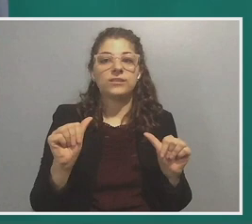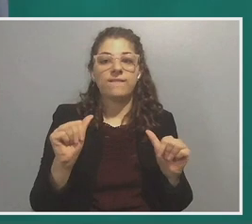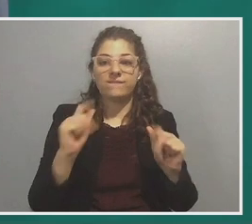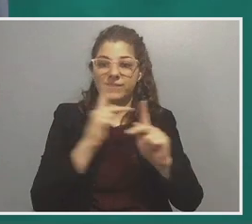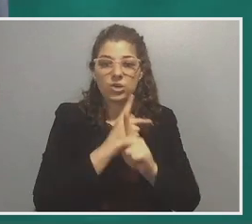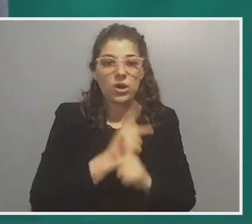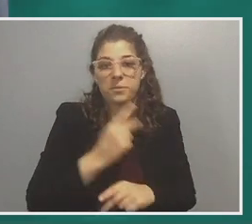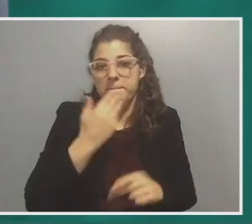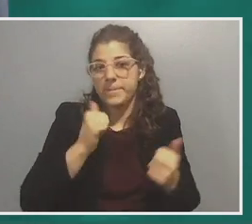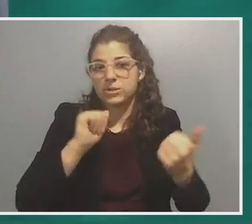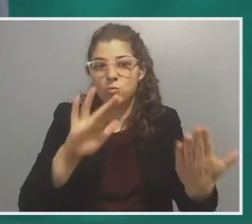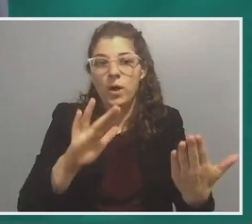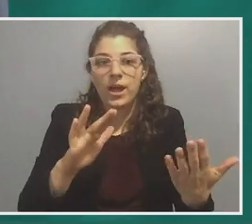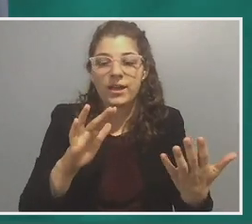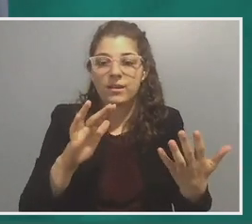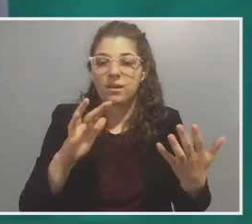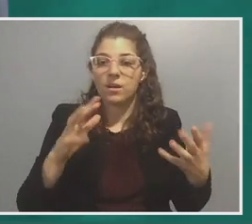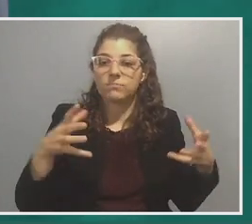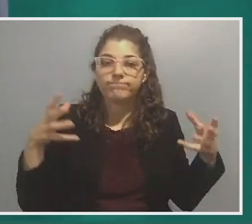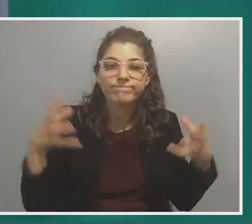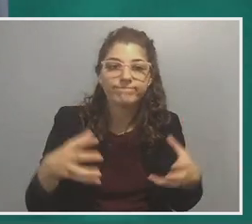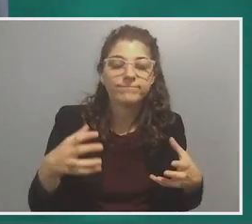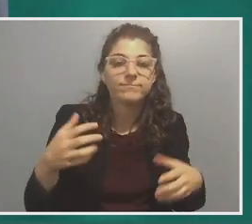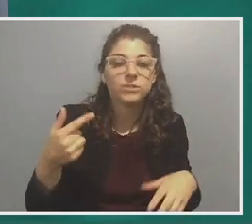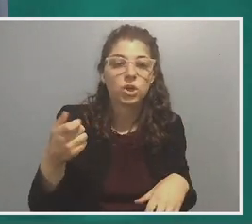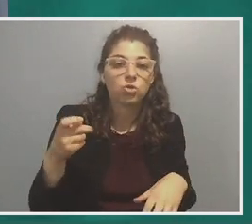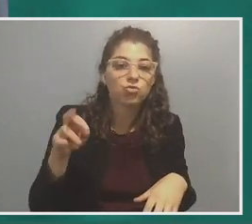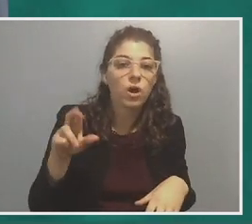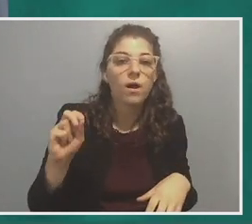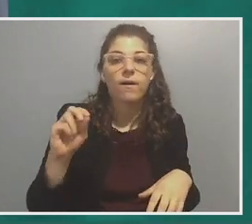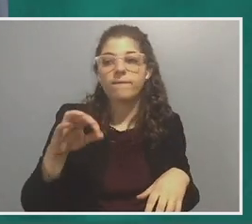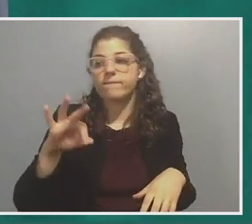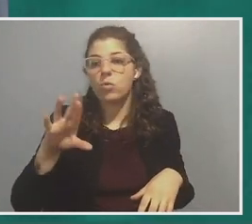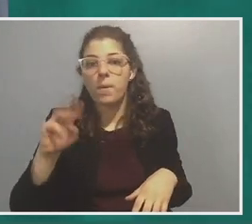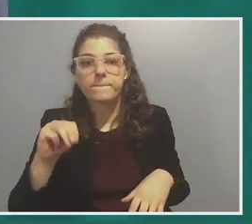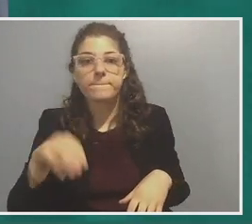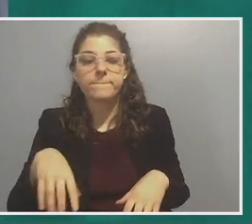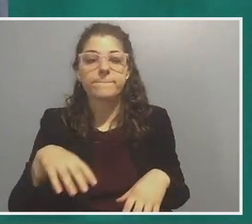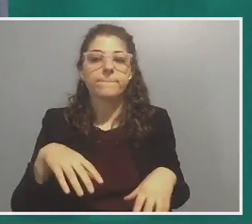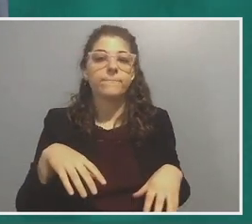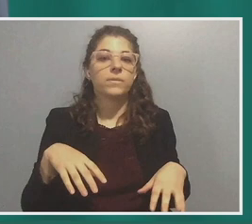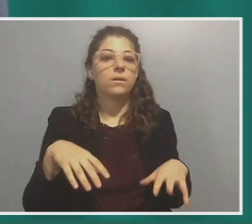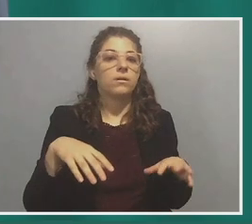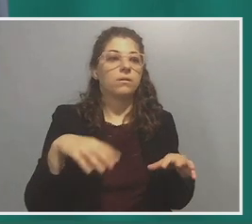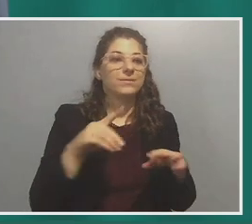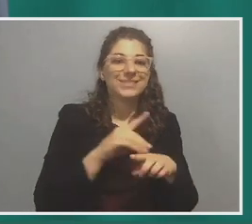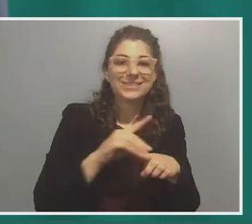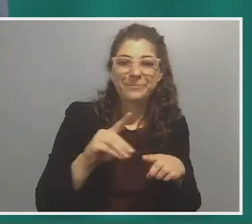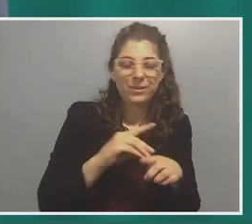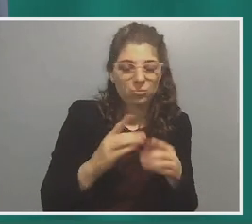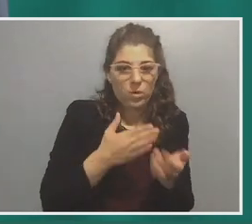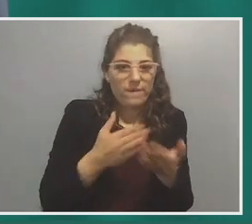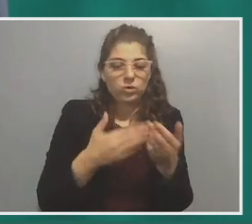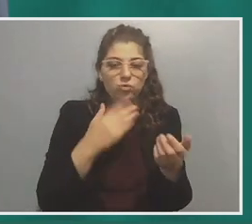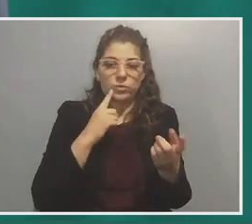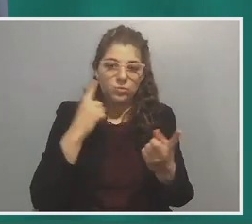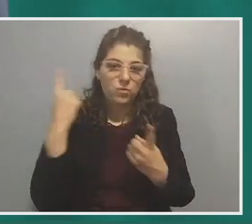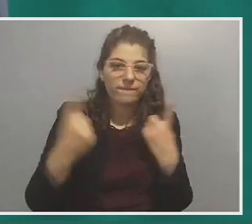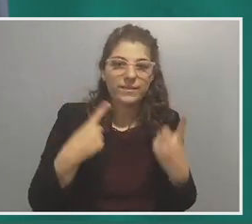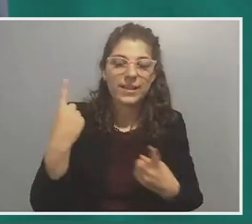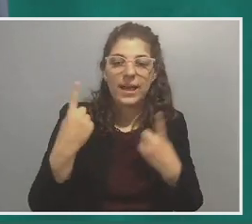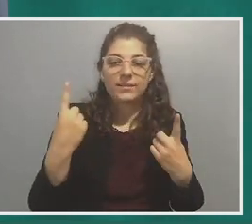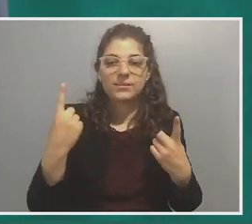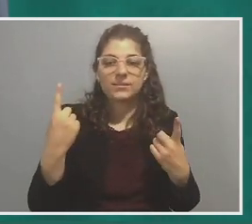best way, regardless of genre, regardless of form, regardless of, um, discipline to, to reflect and tell, um,